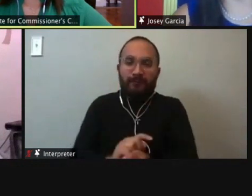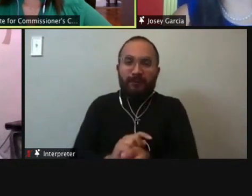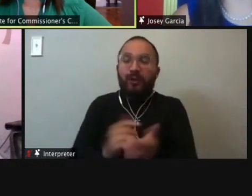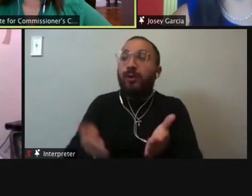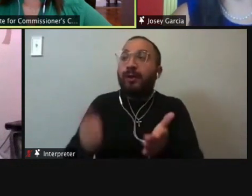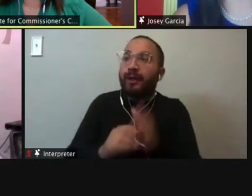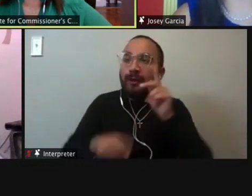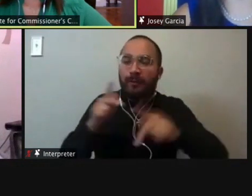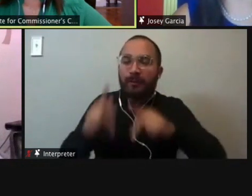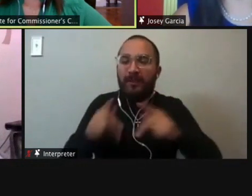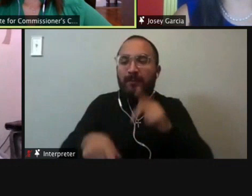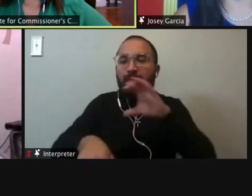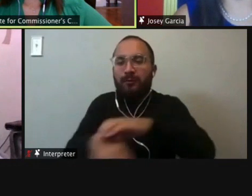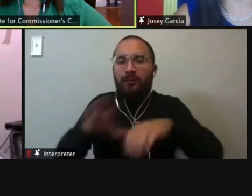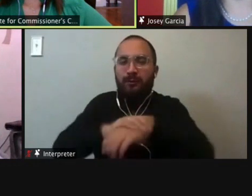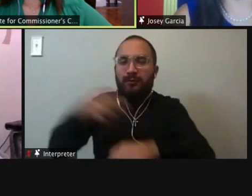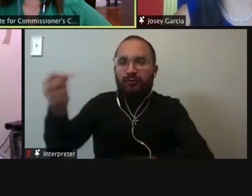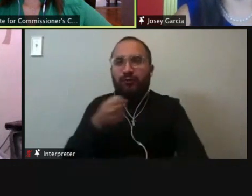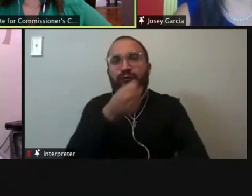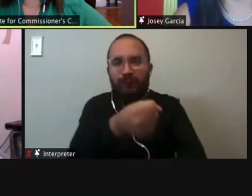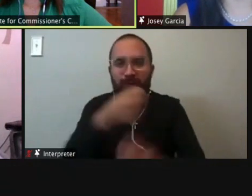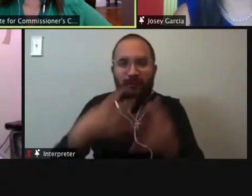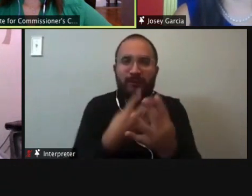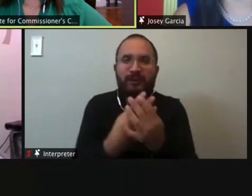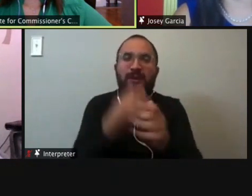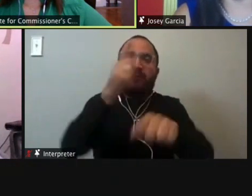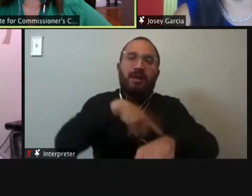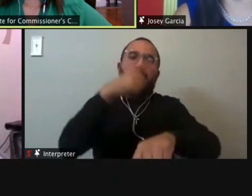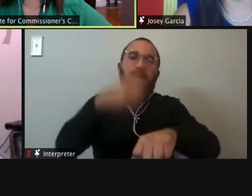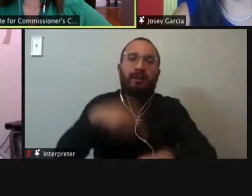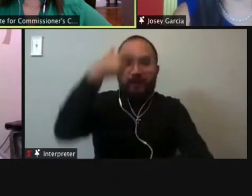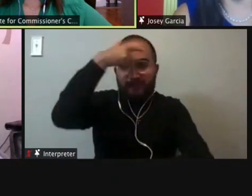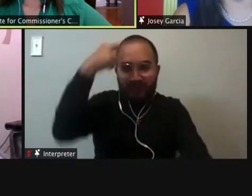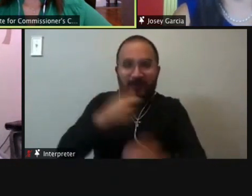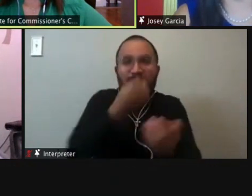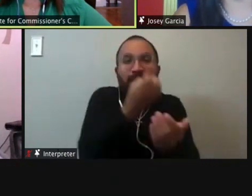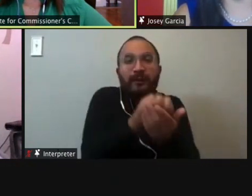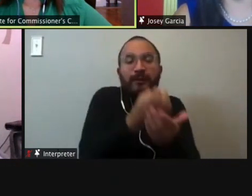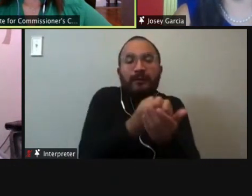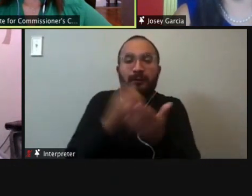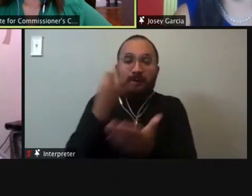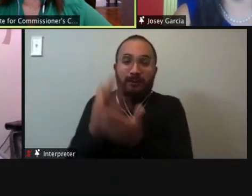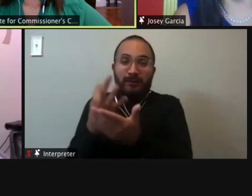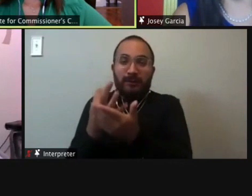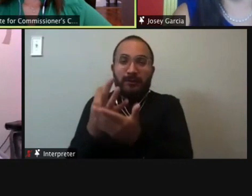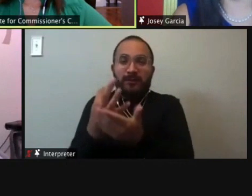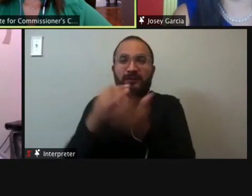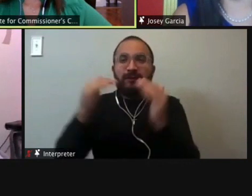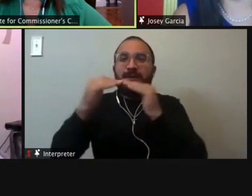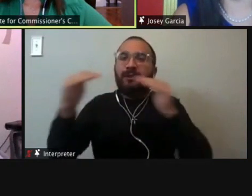for minor infractions often spend longer times in jail because of their economic and financial insecurities.